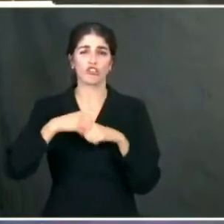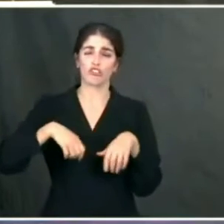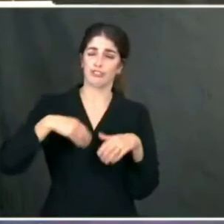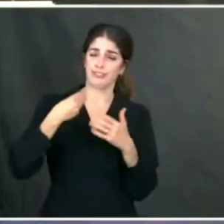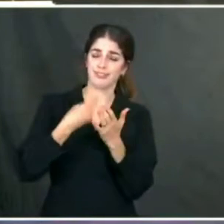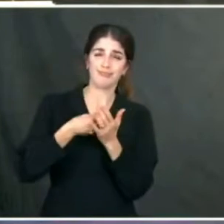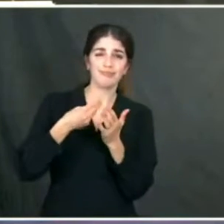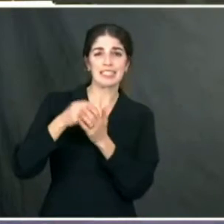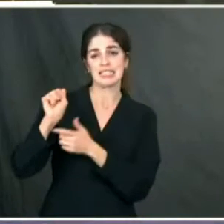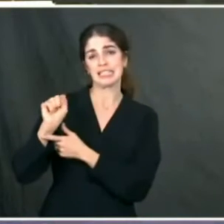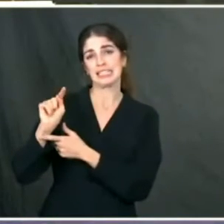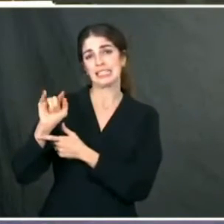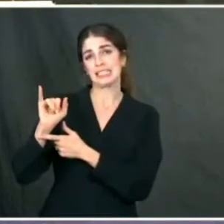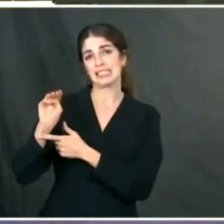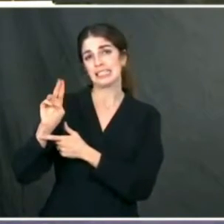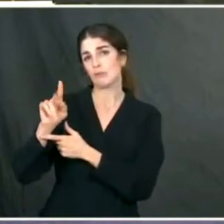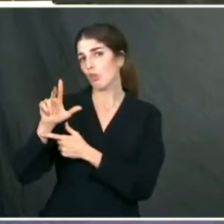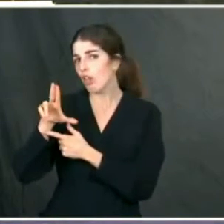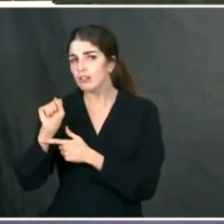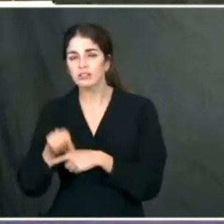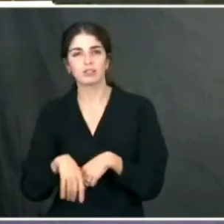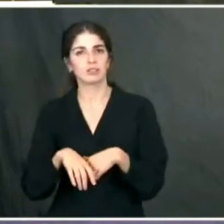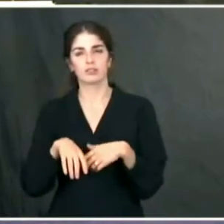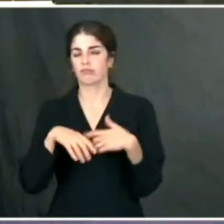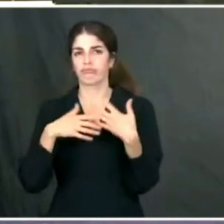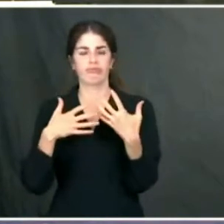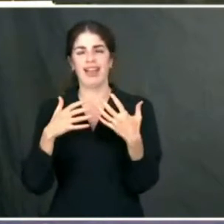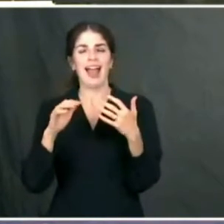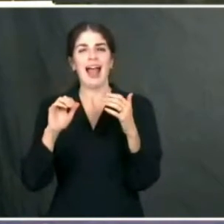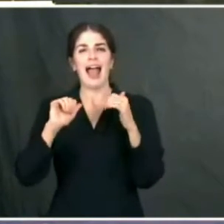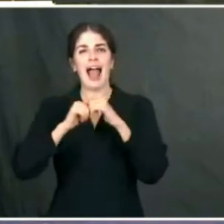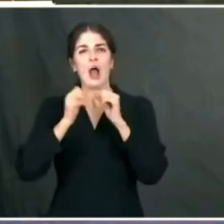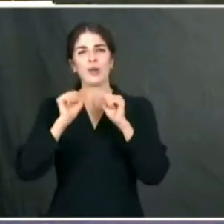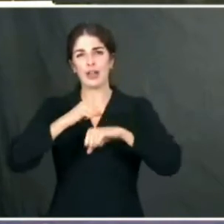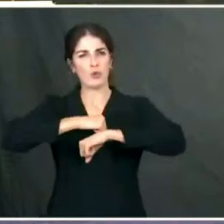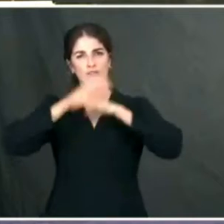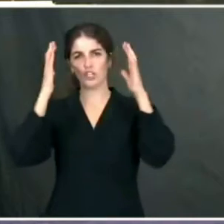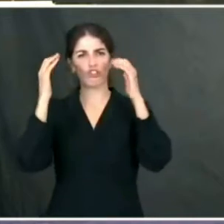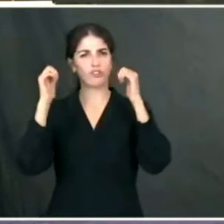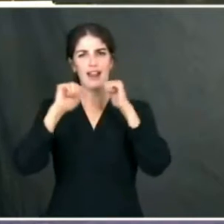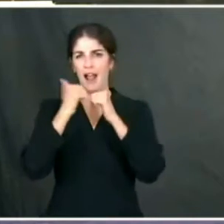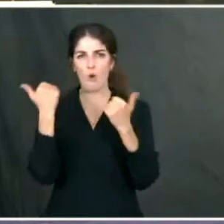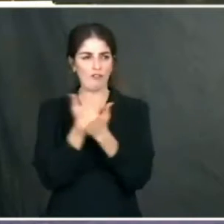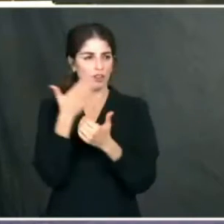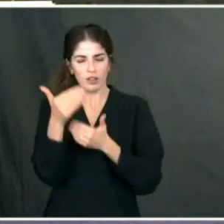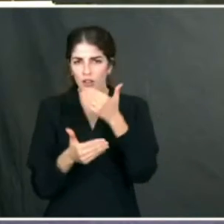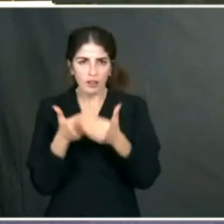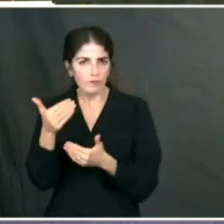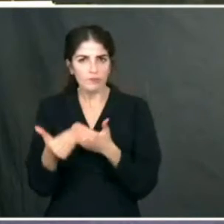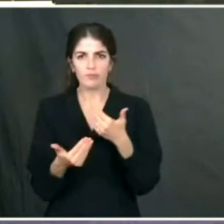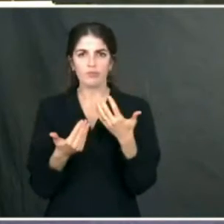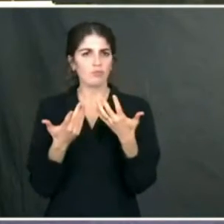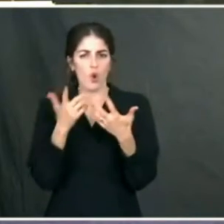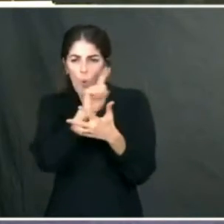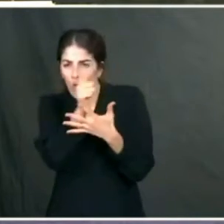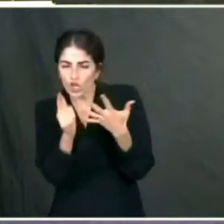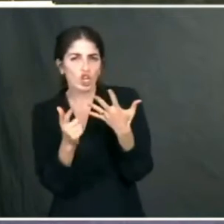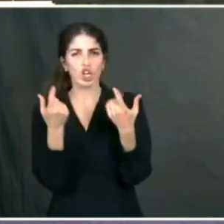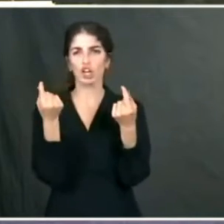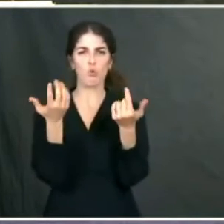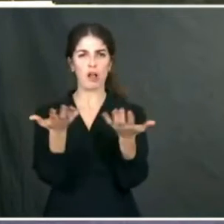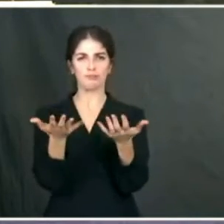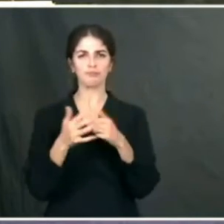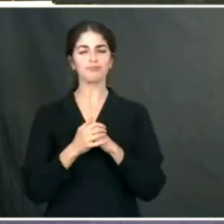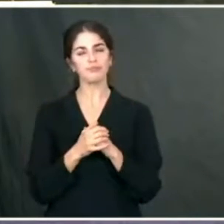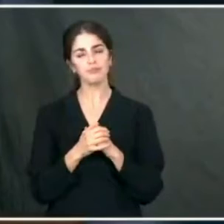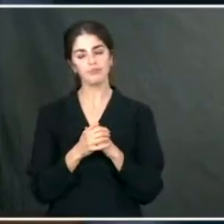for us over the upcoming year? How do you envision those three major things playing out? What's the order? When do you think those will be taken up?